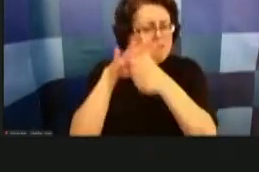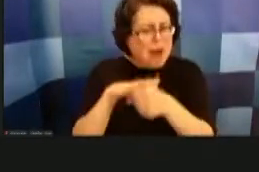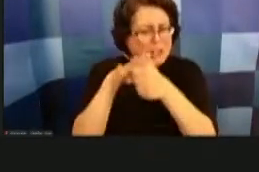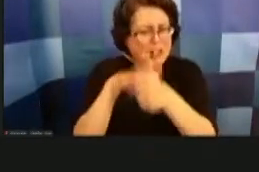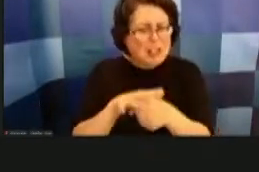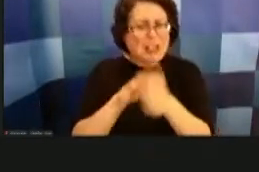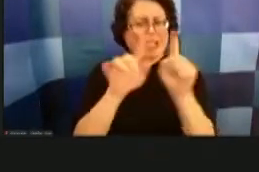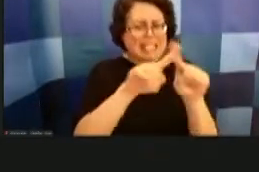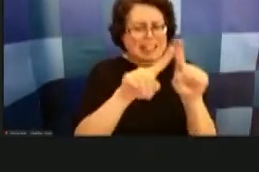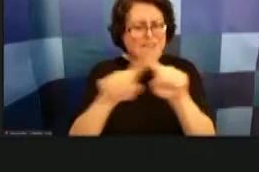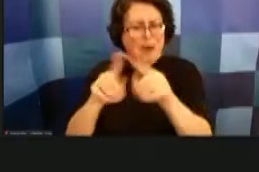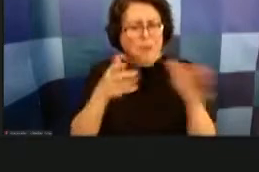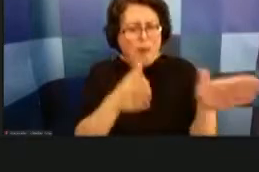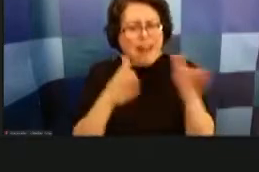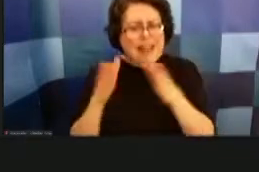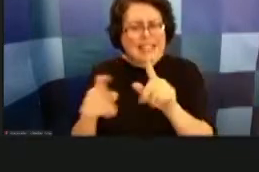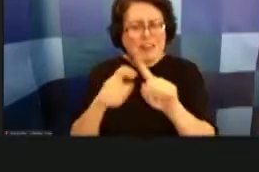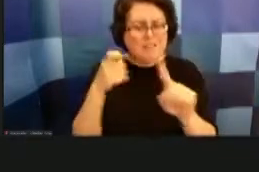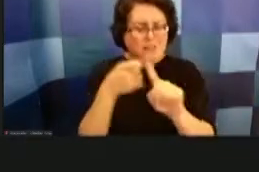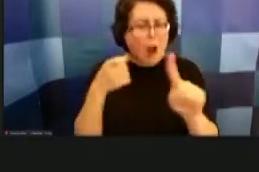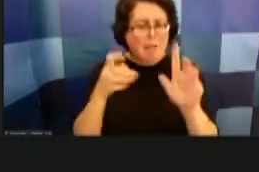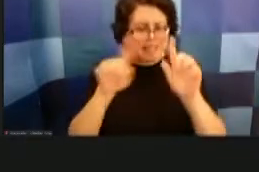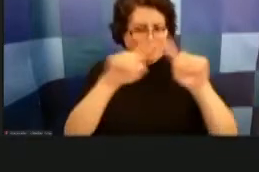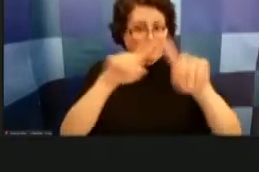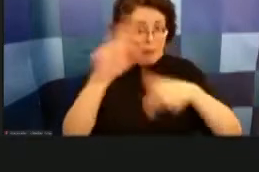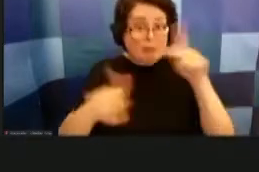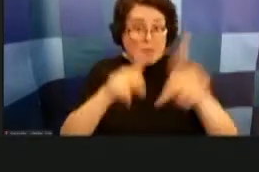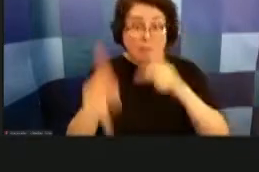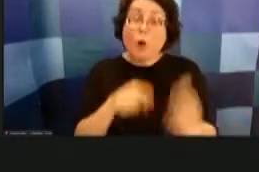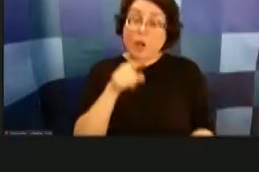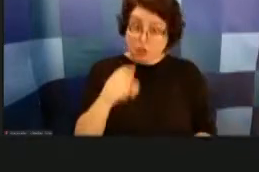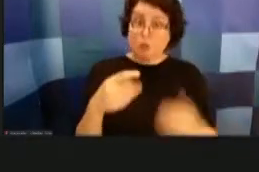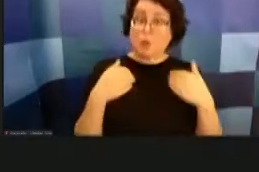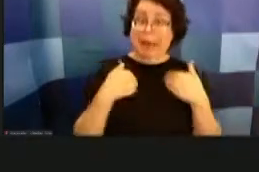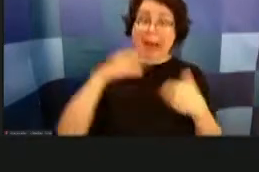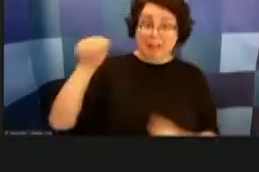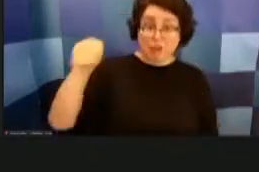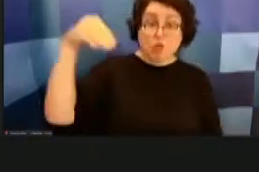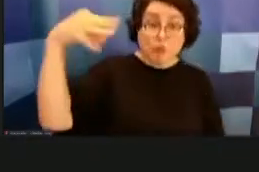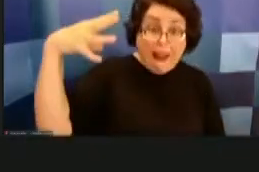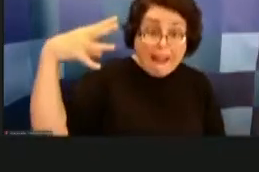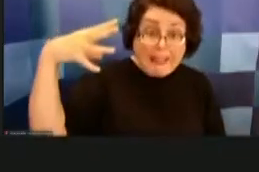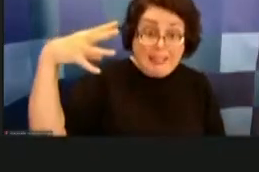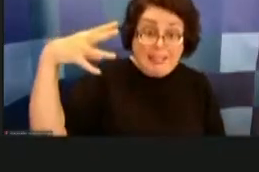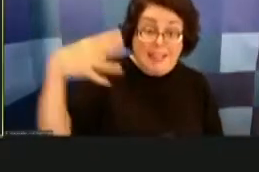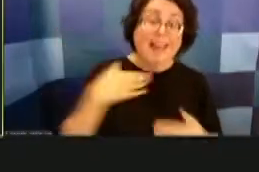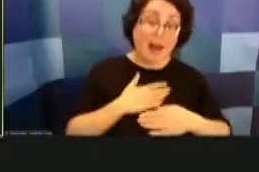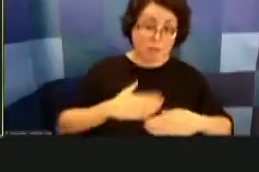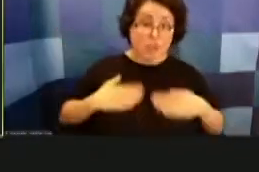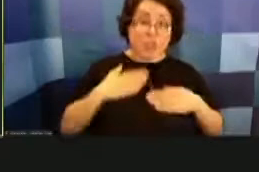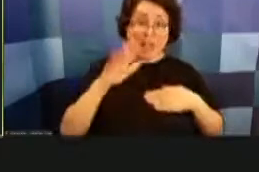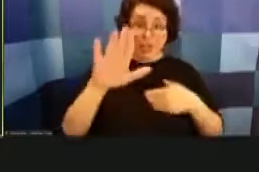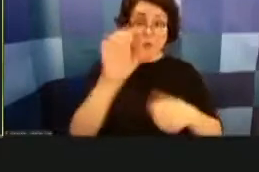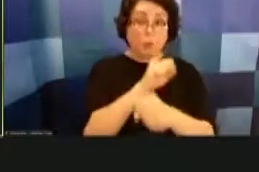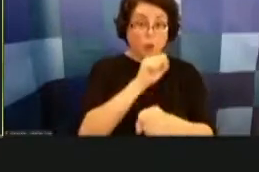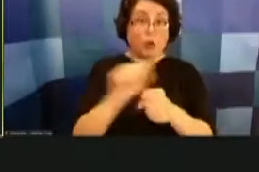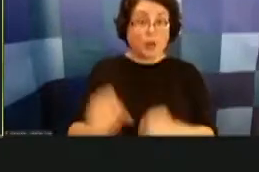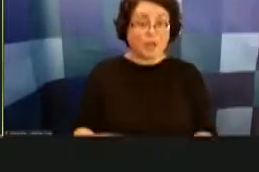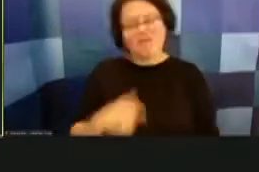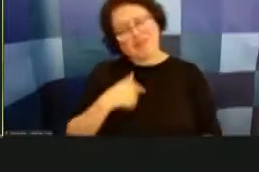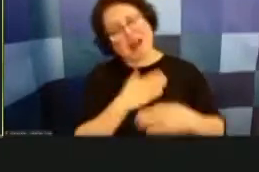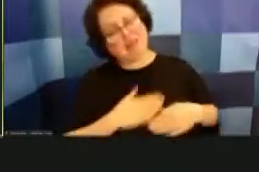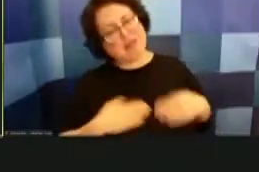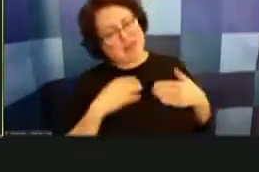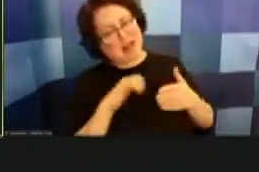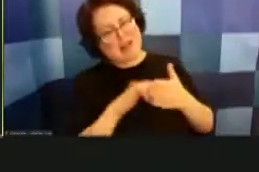from many different people and you've handled it with grace and i i appreciate the work that you've done well i i appreciate that it's been